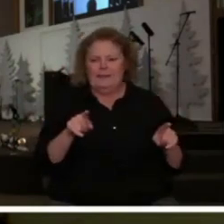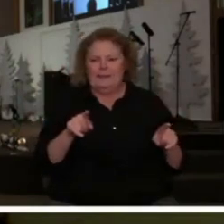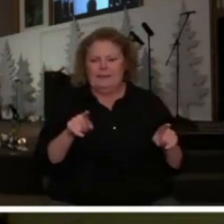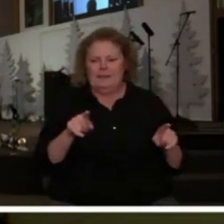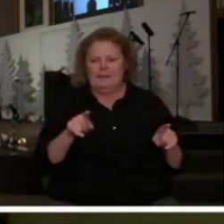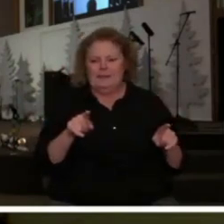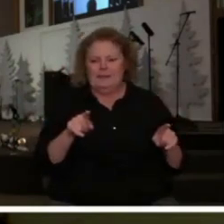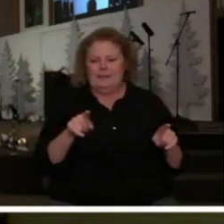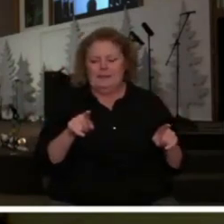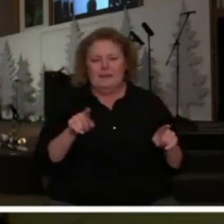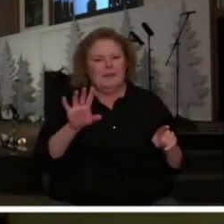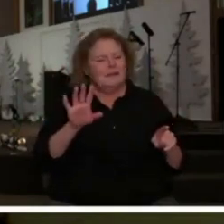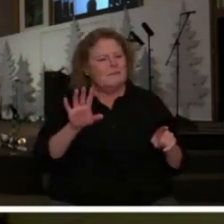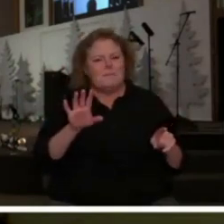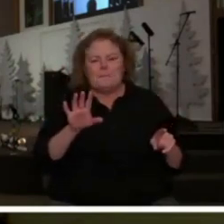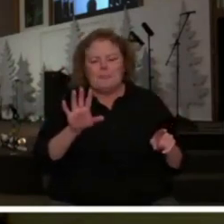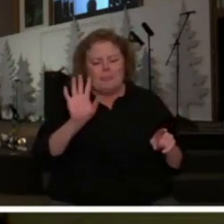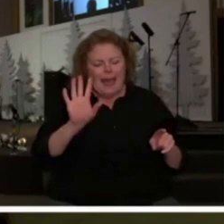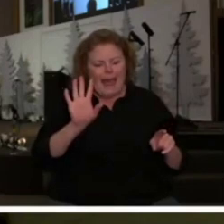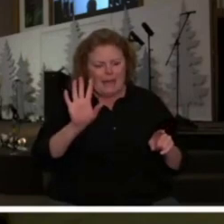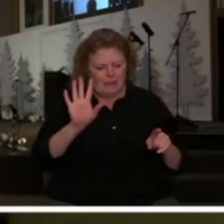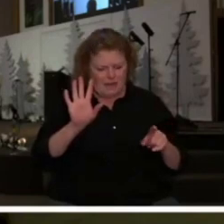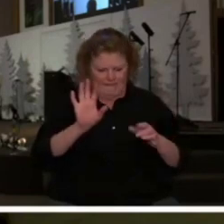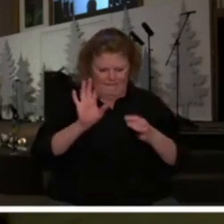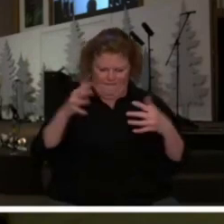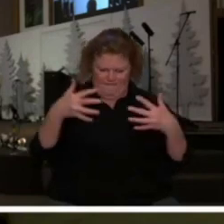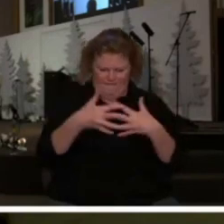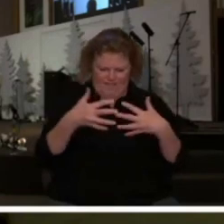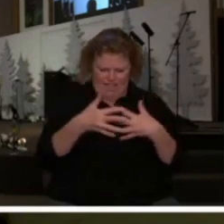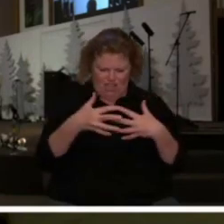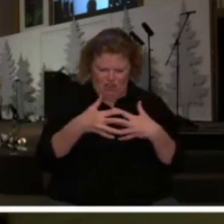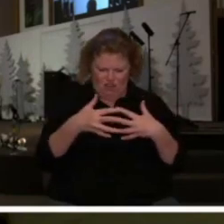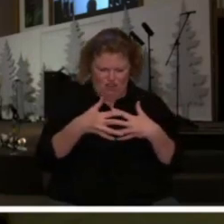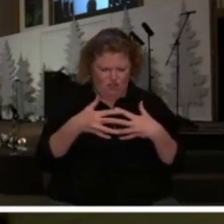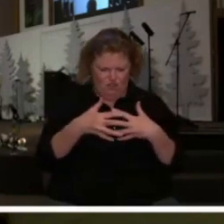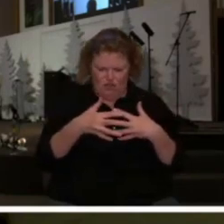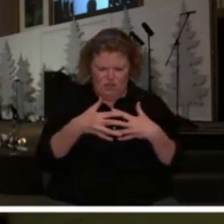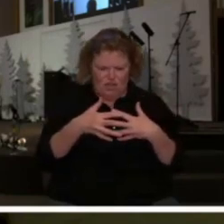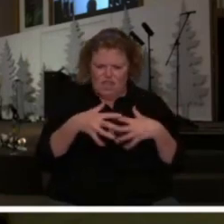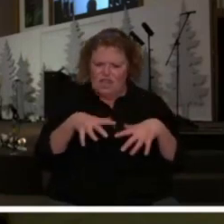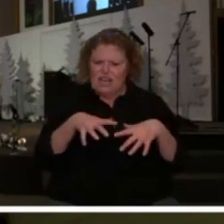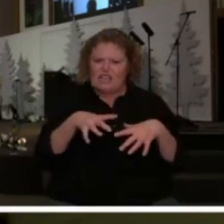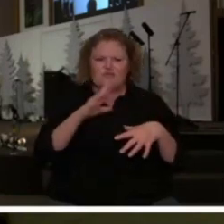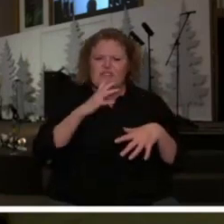and a spirit of fear has captured your heart